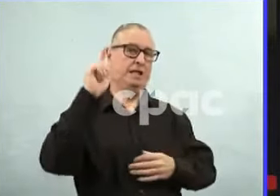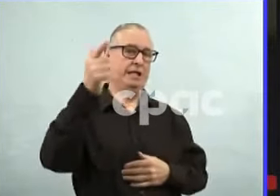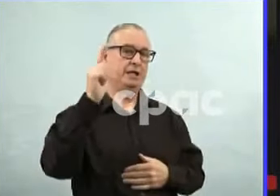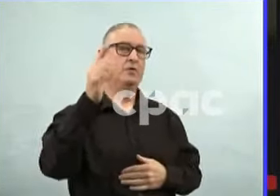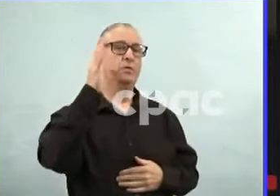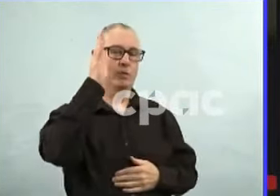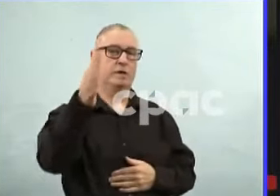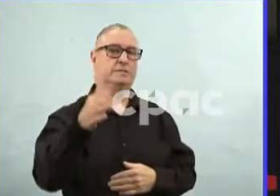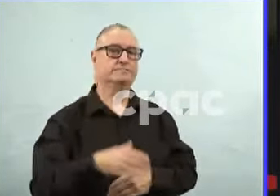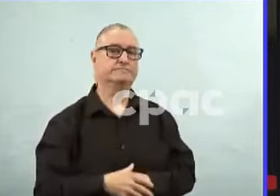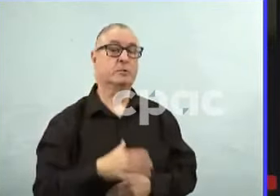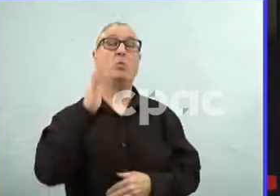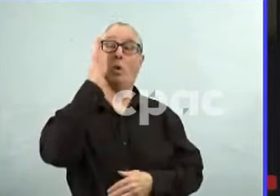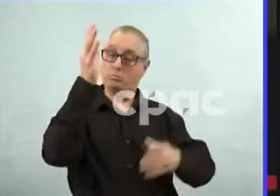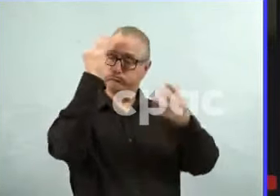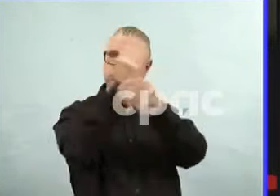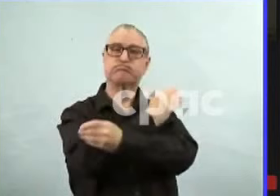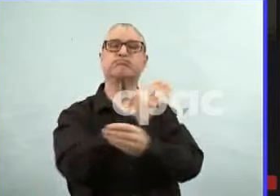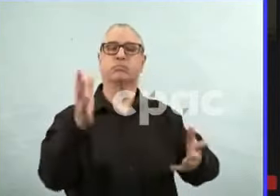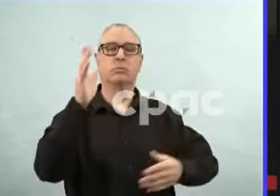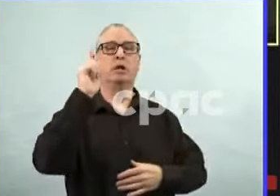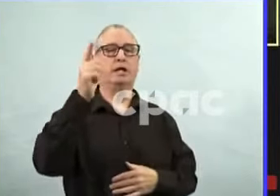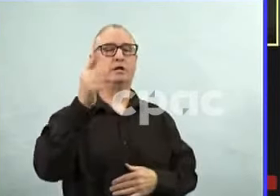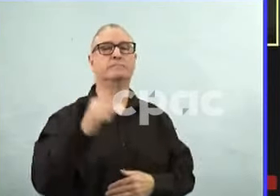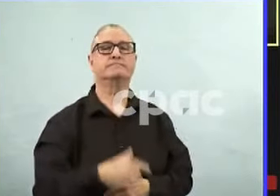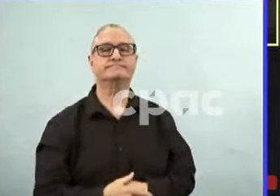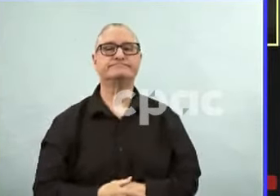From CBC Radio, Canada, Emil.